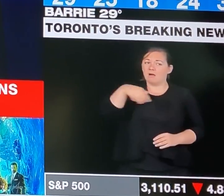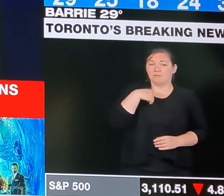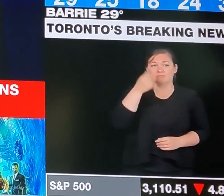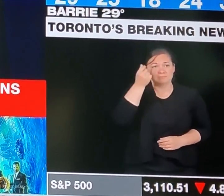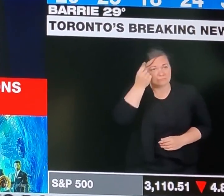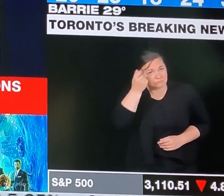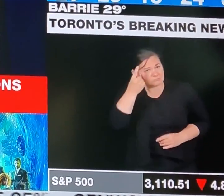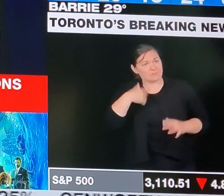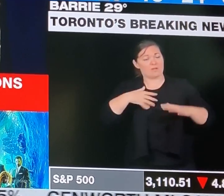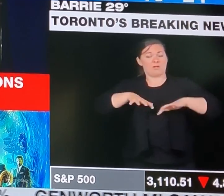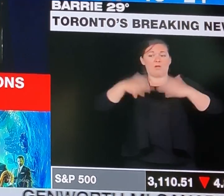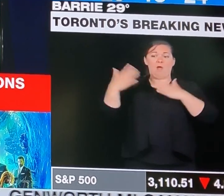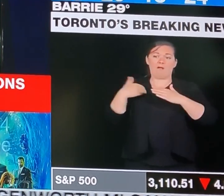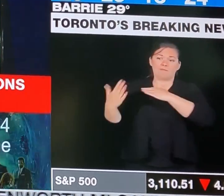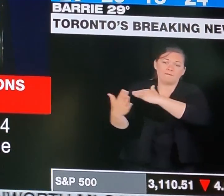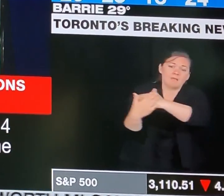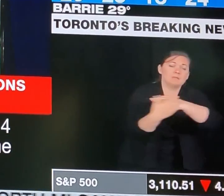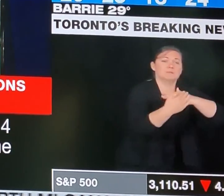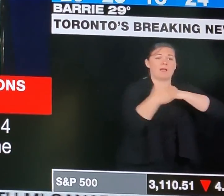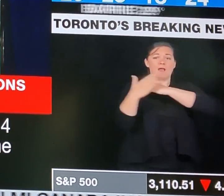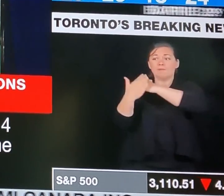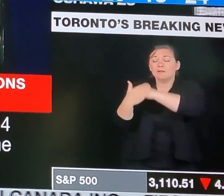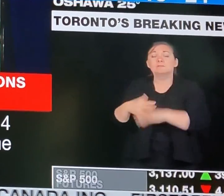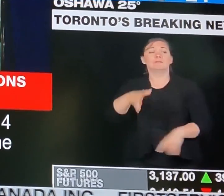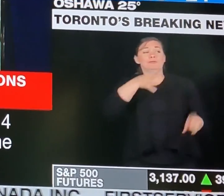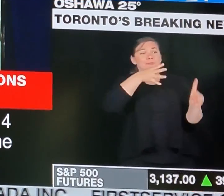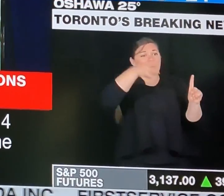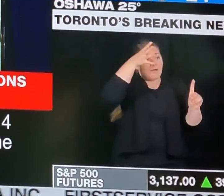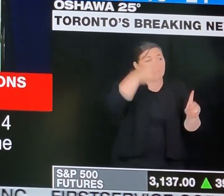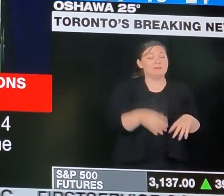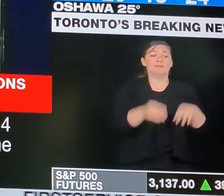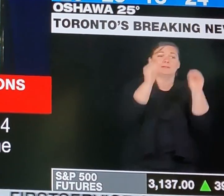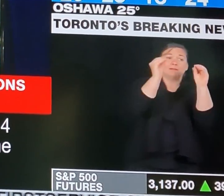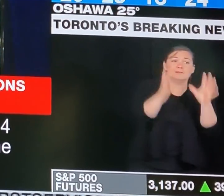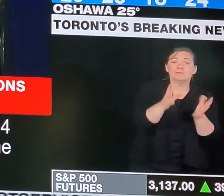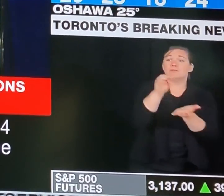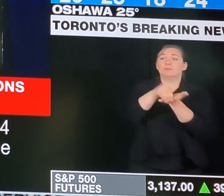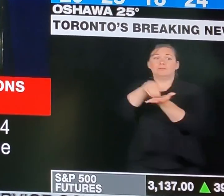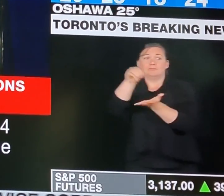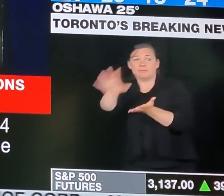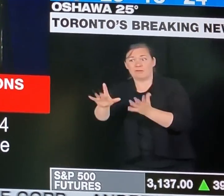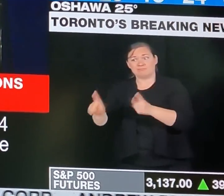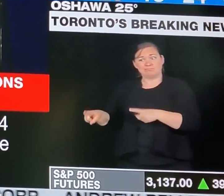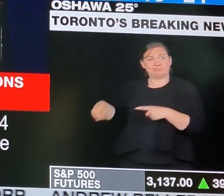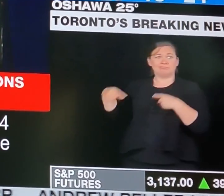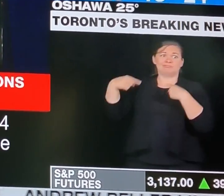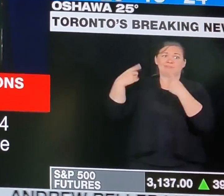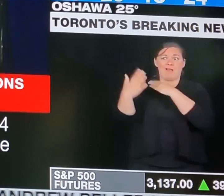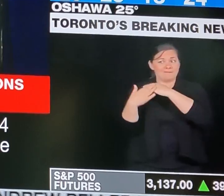prepare and ensure a successful restart, every school board in Ontario will receive funding increases.